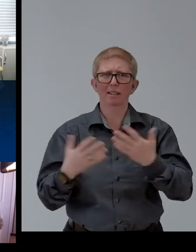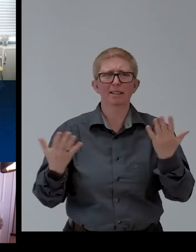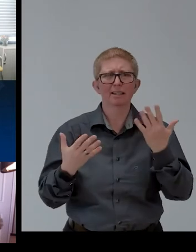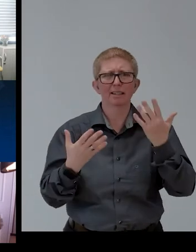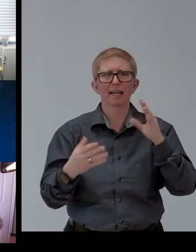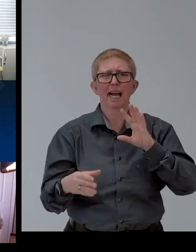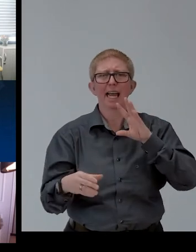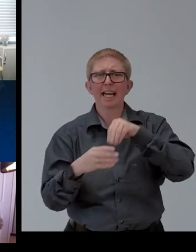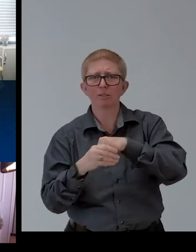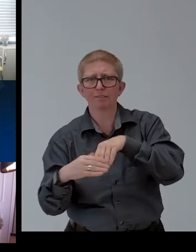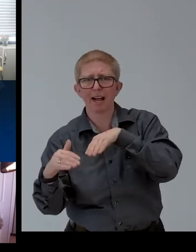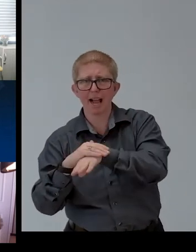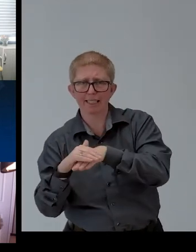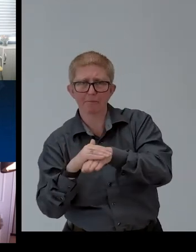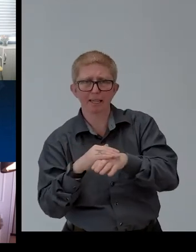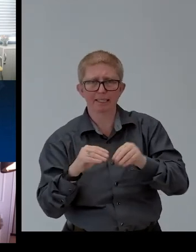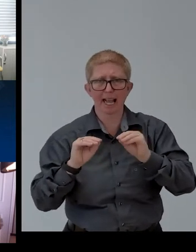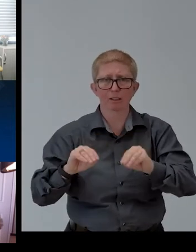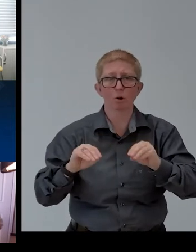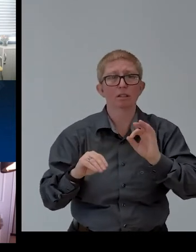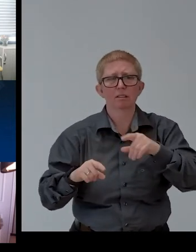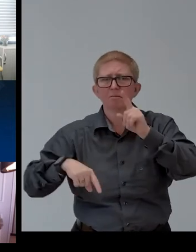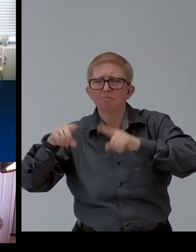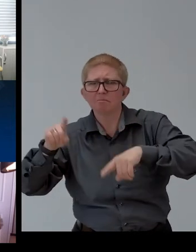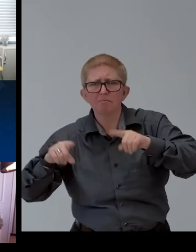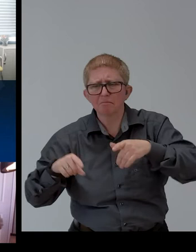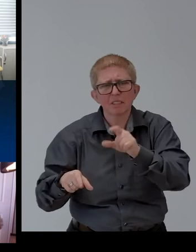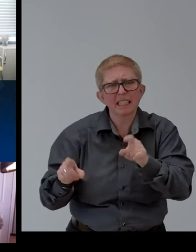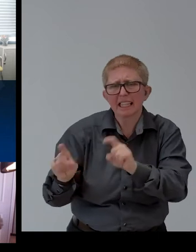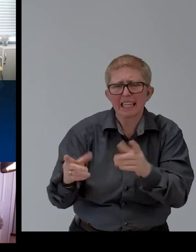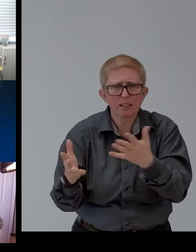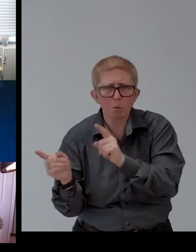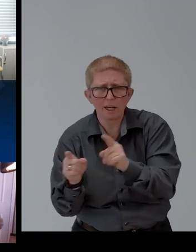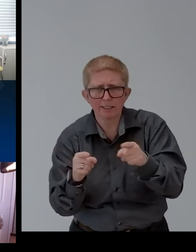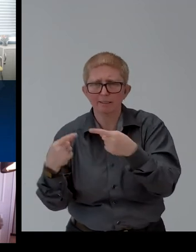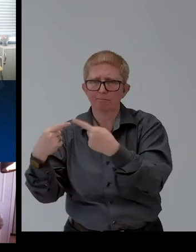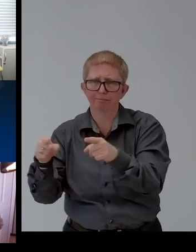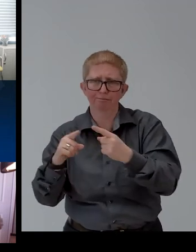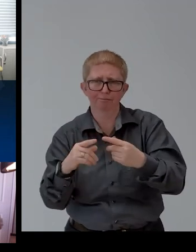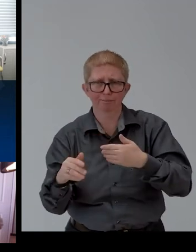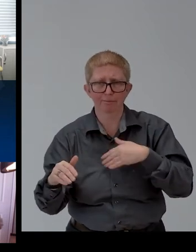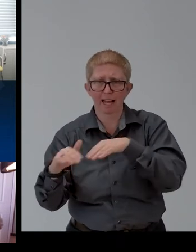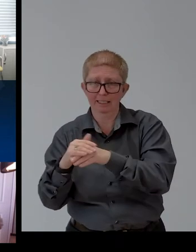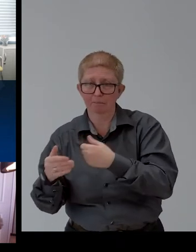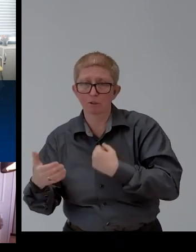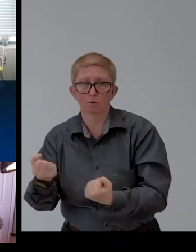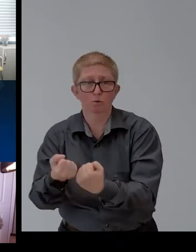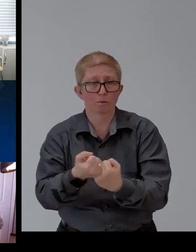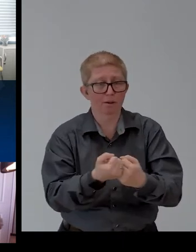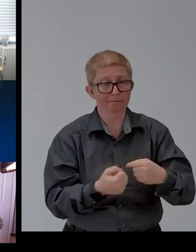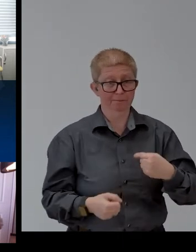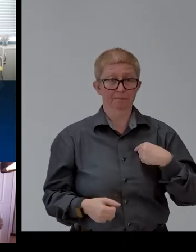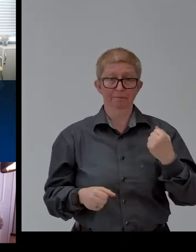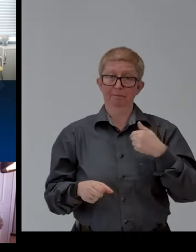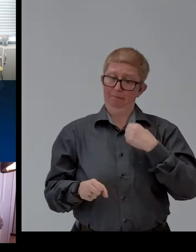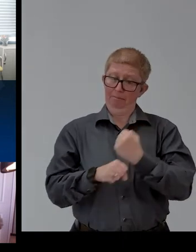education to people with diverse needs, abilities, age, and difficulties for more than a decade. Ability Enhancement Multimedia Program is one of our